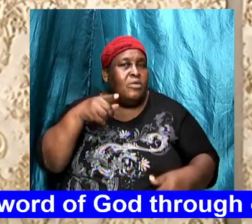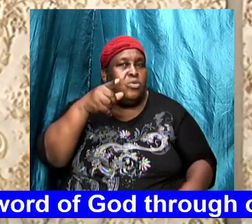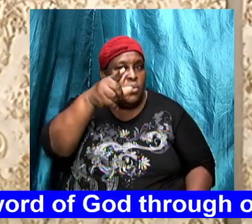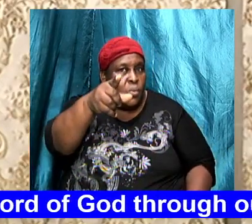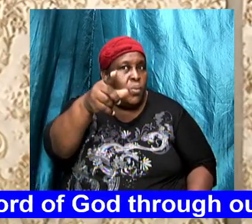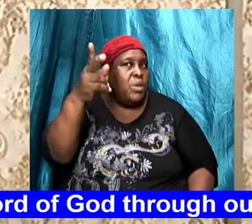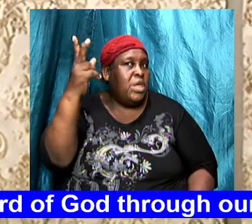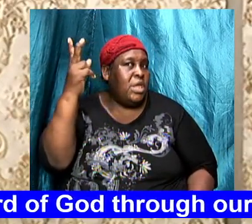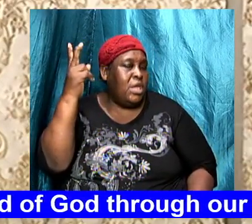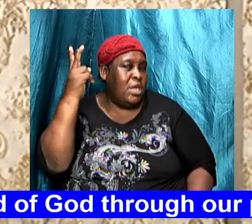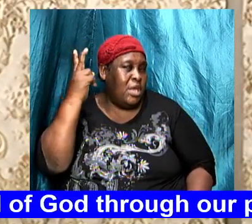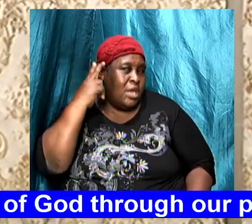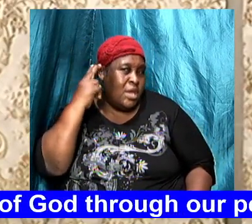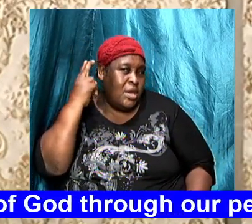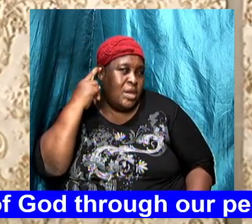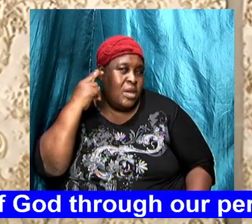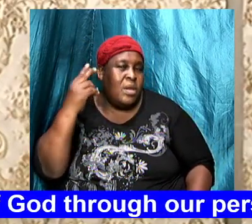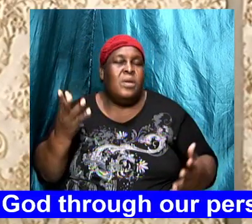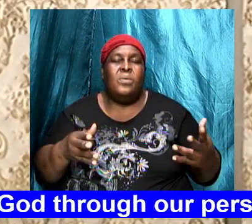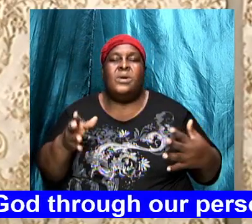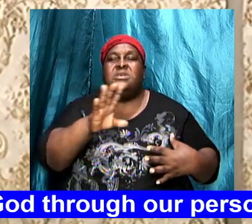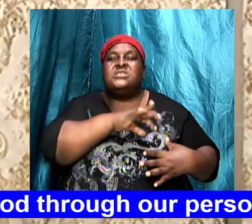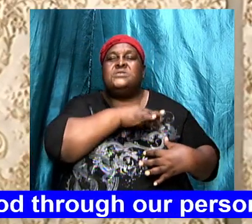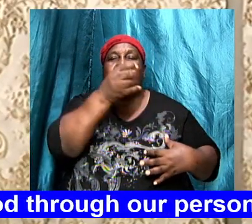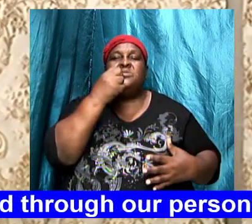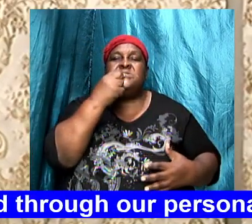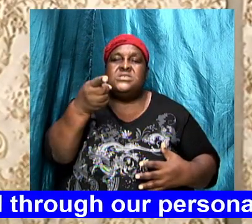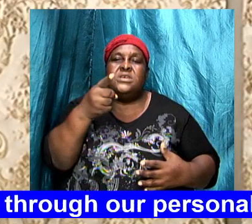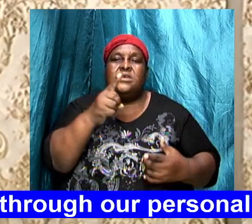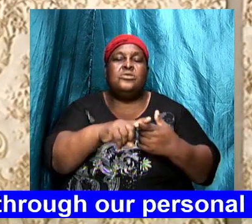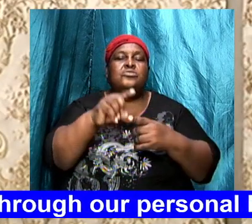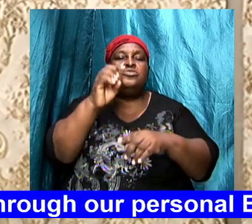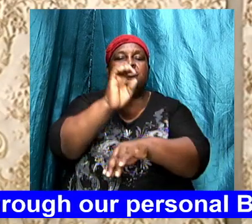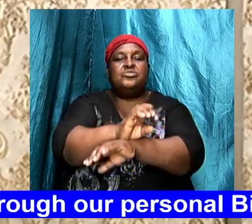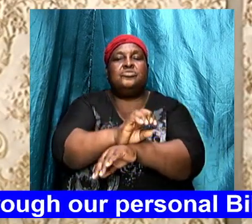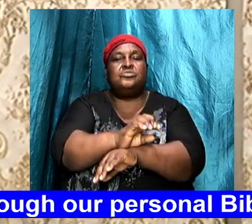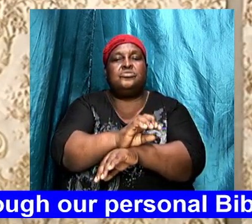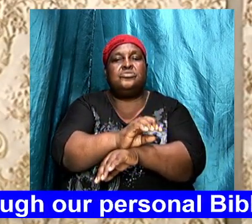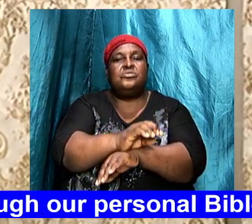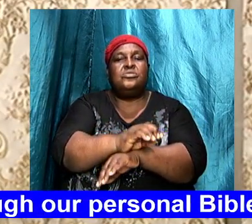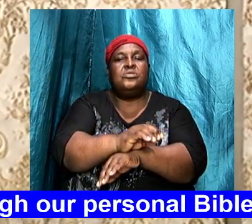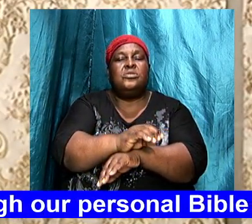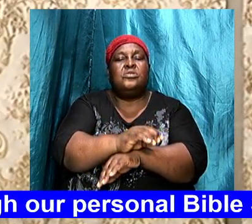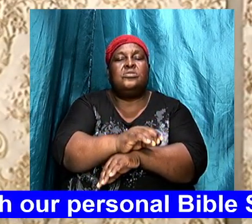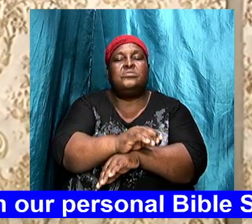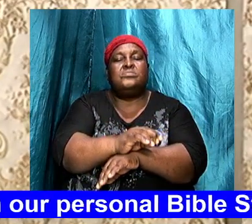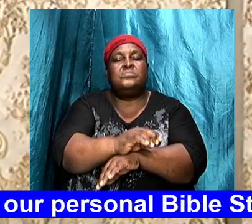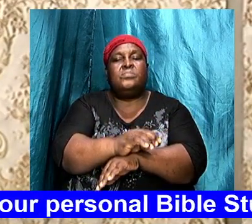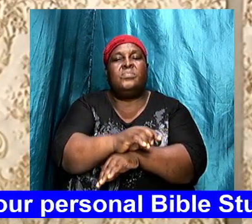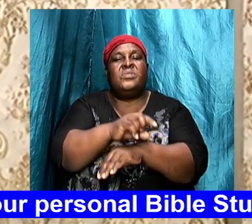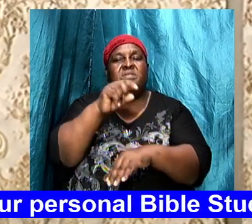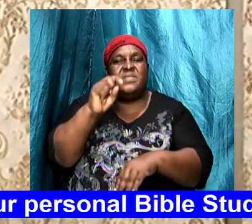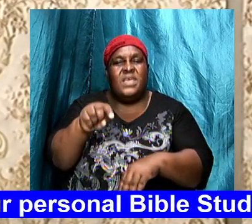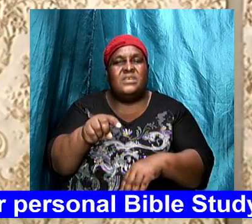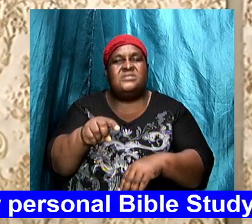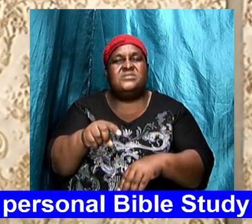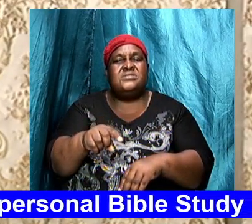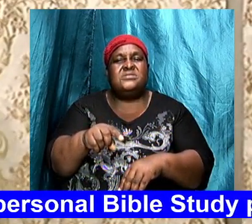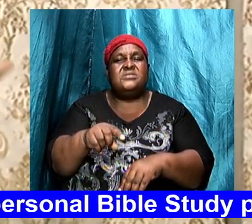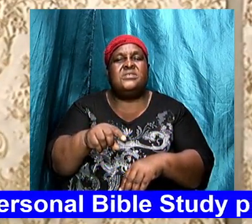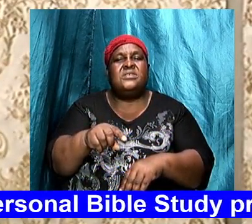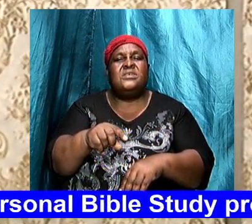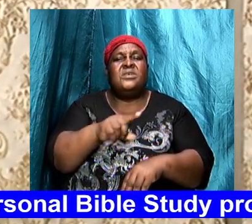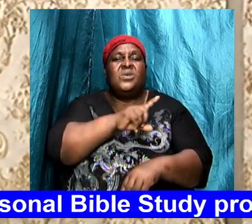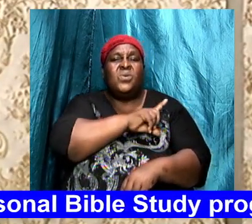what the spirit says to the churches this actually qualifies